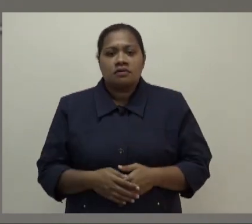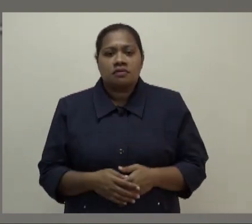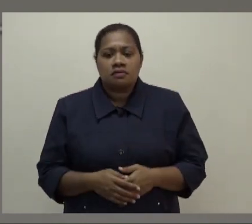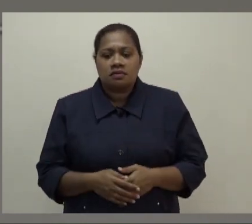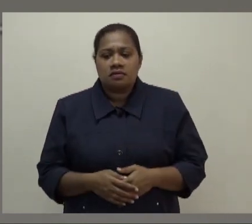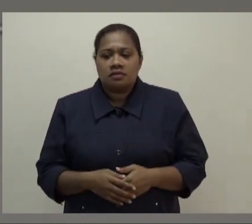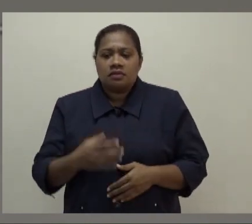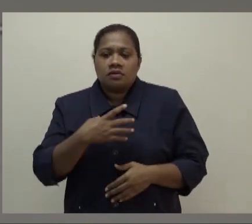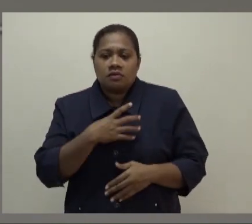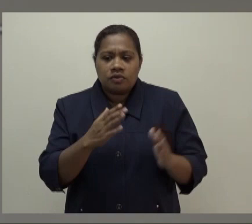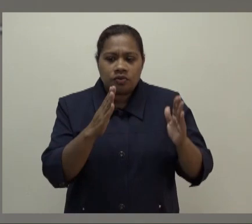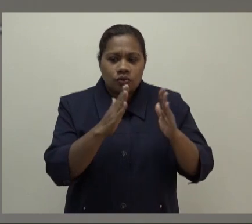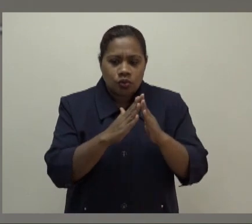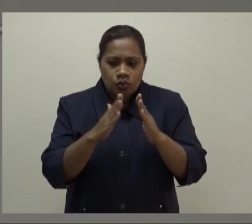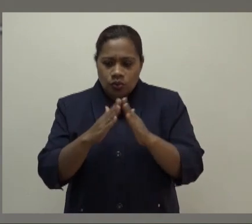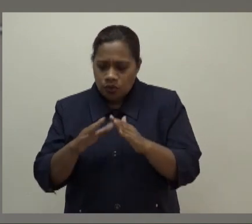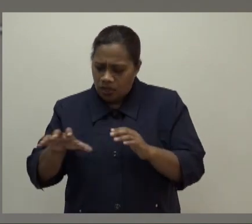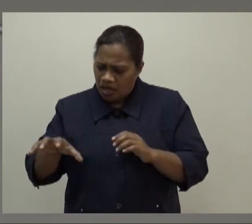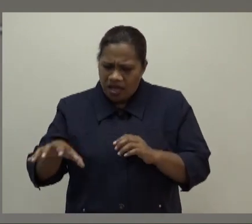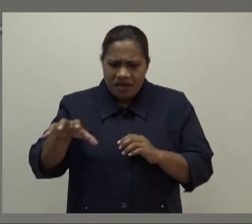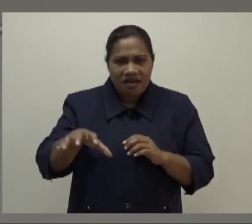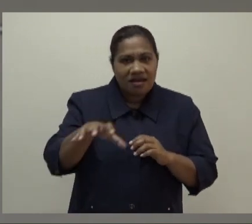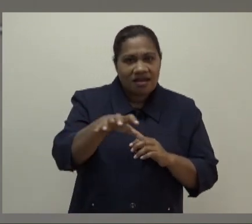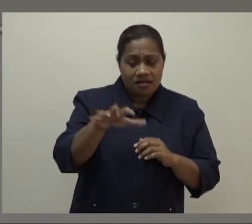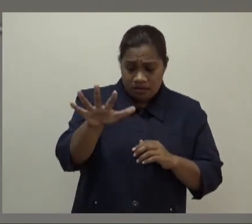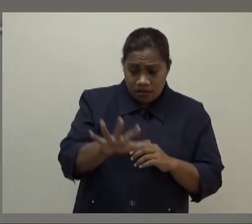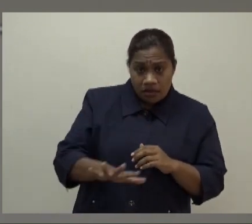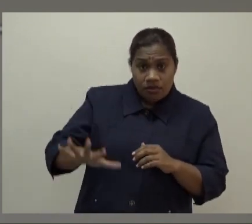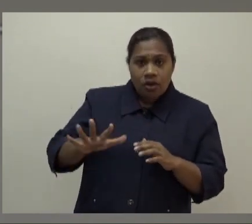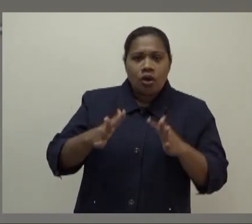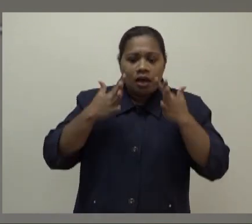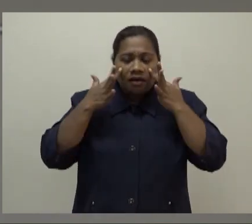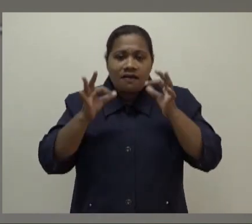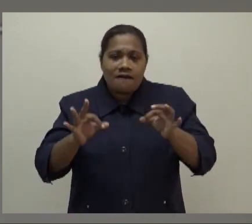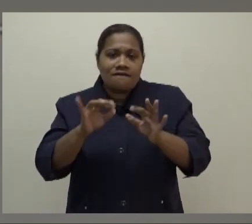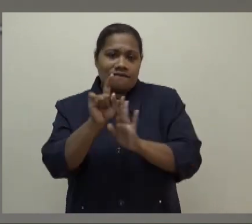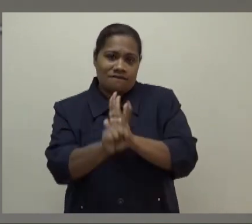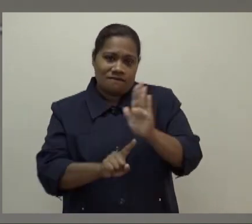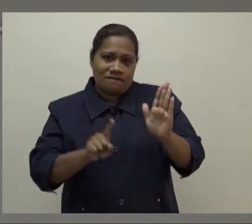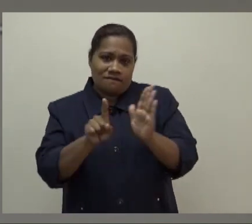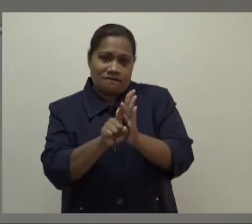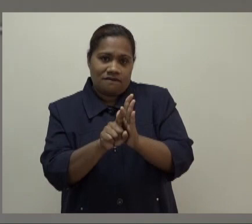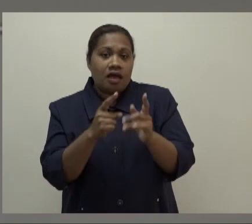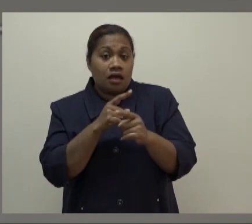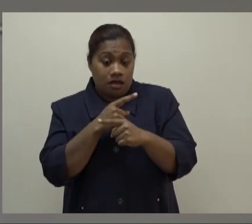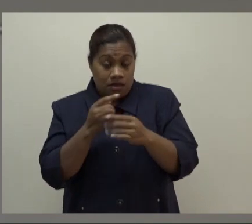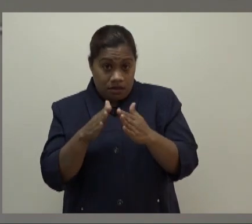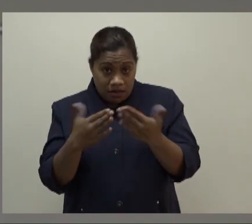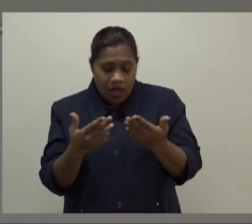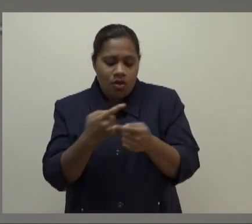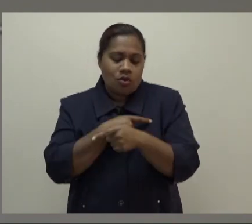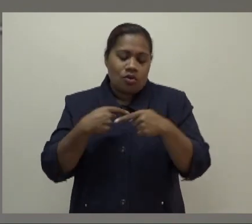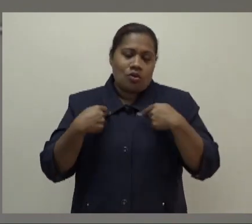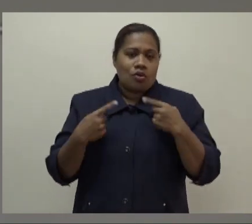ourselves in dealing with the more densely populated areas during curfew hours. We have changed that and we have reviewed our